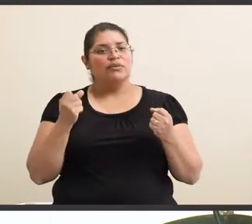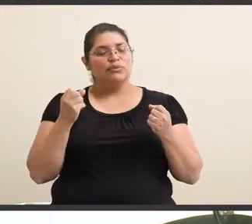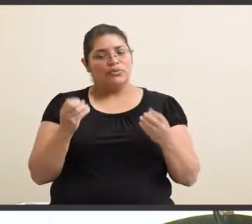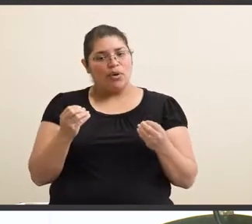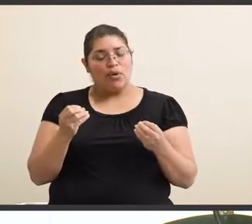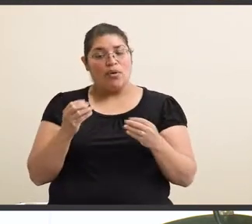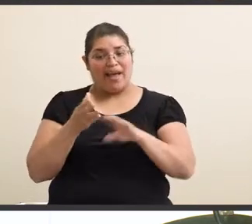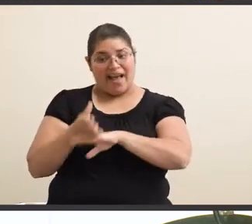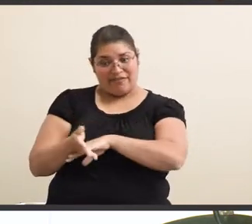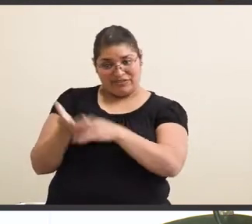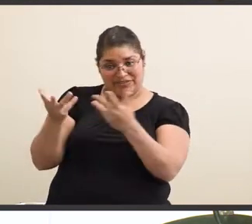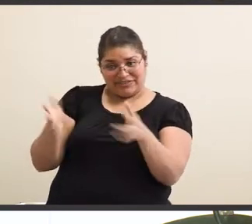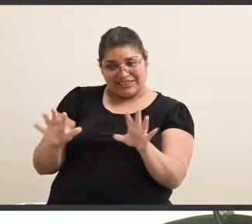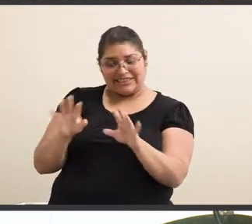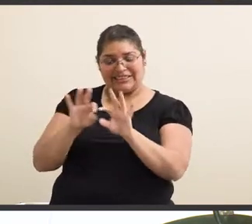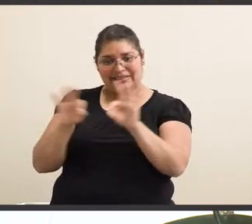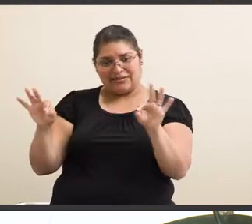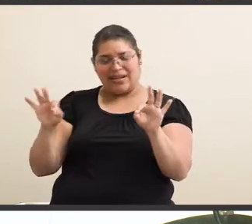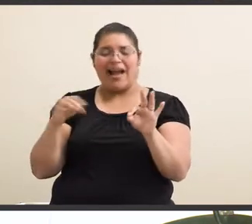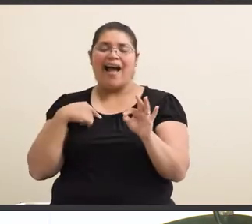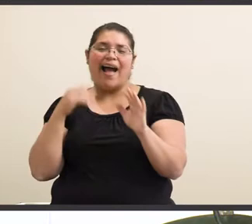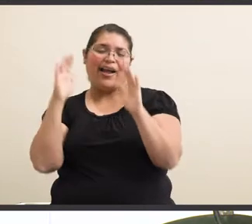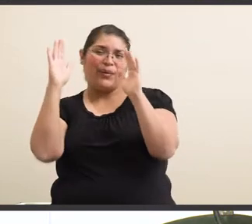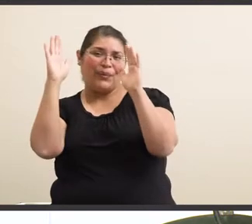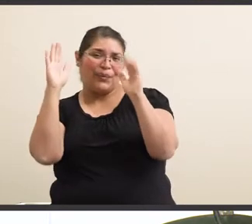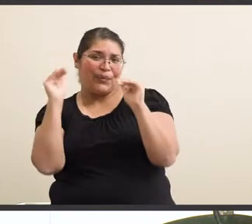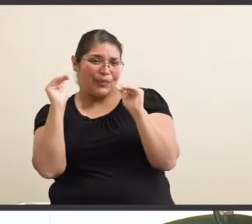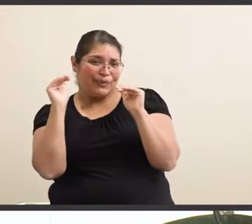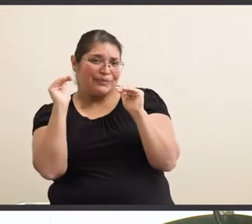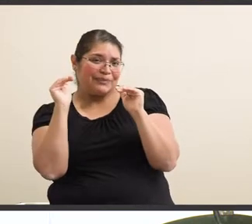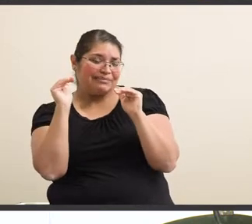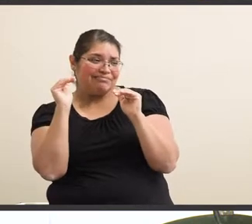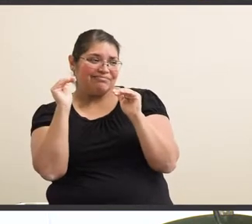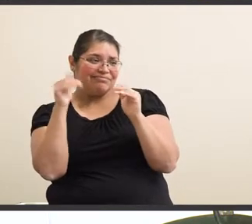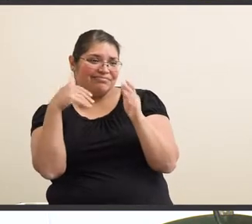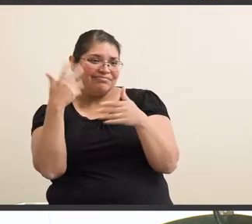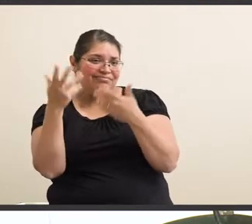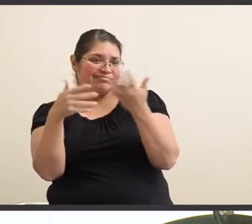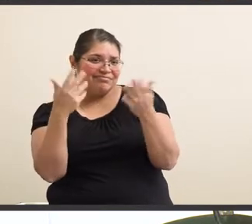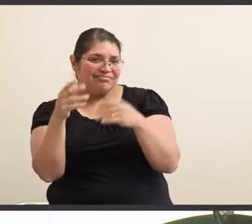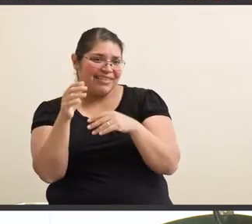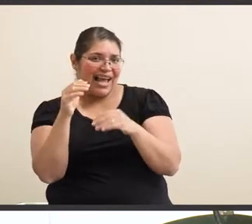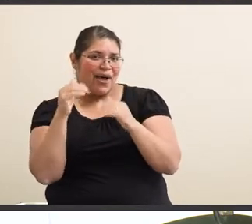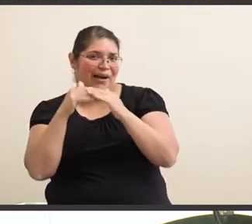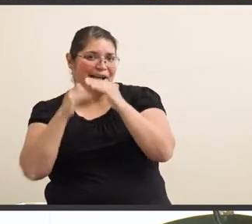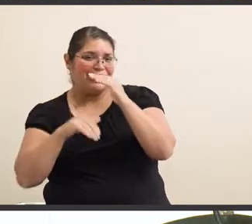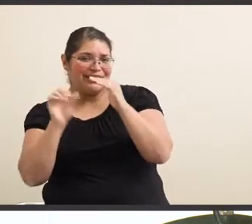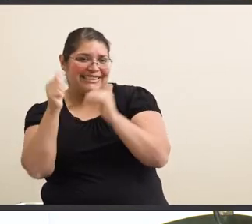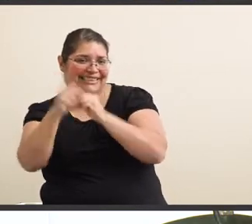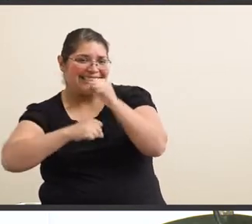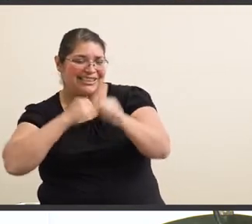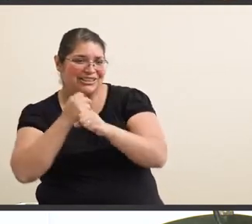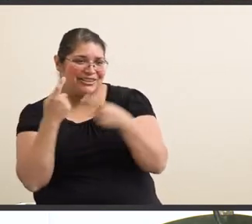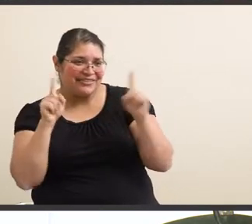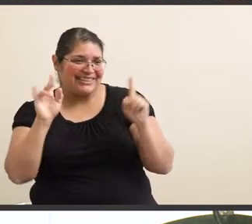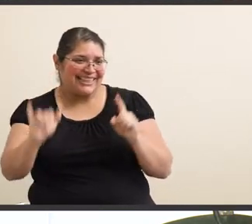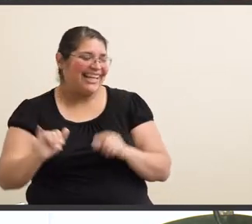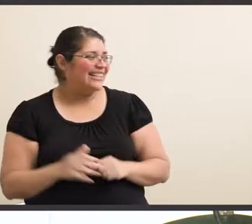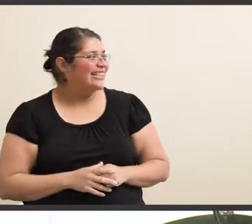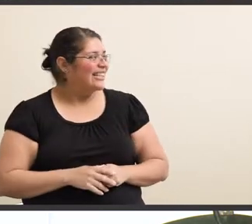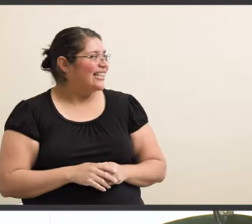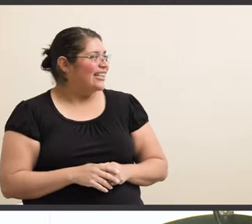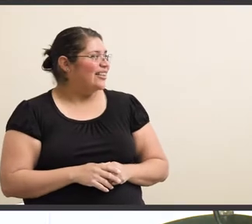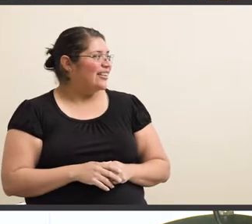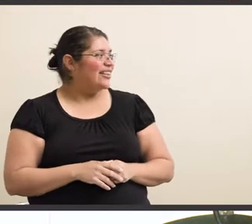So, after I do that, I'm hoping that will take under 10 years for me to do. Um,